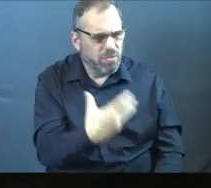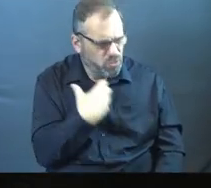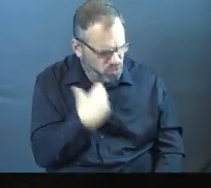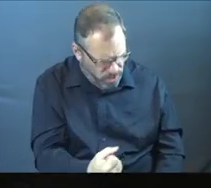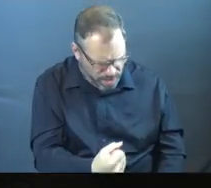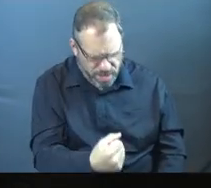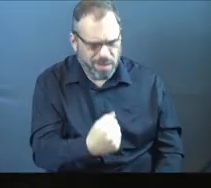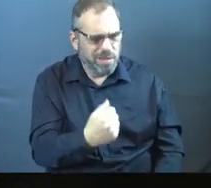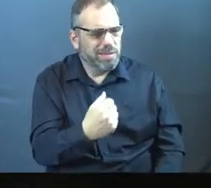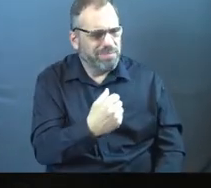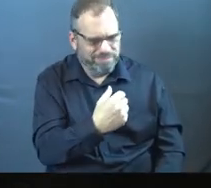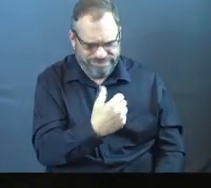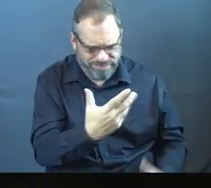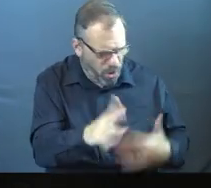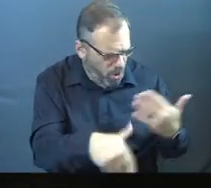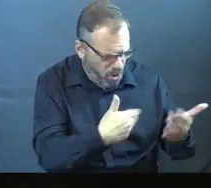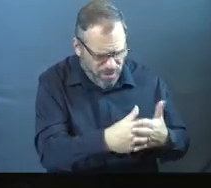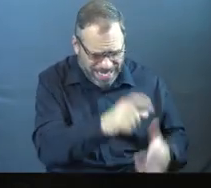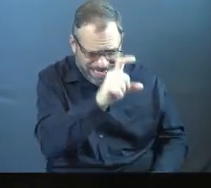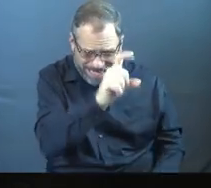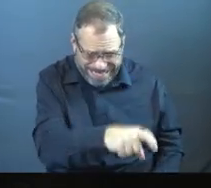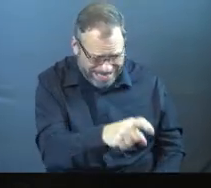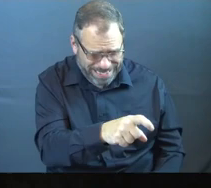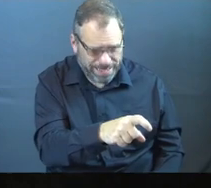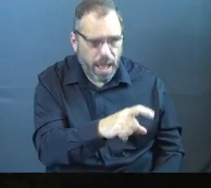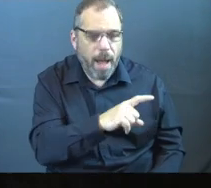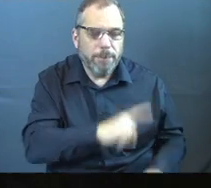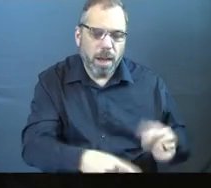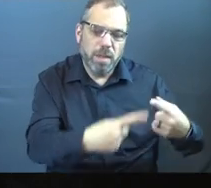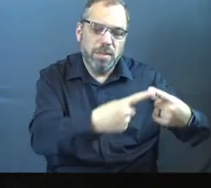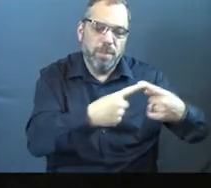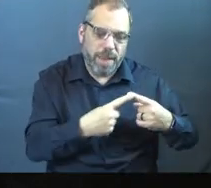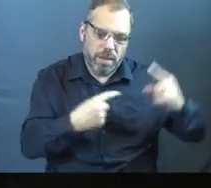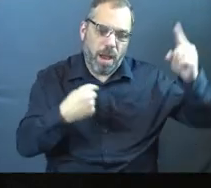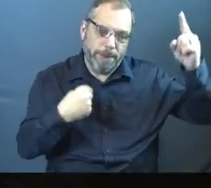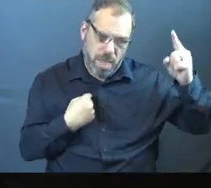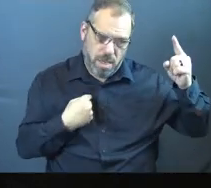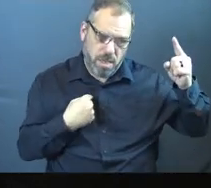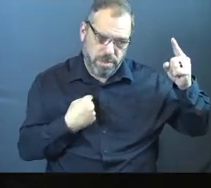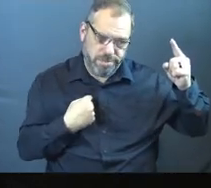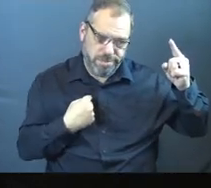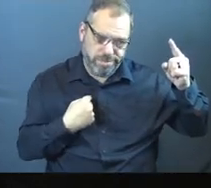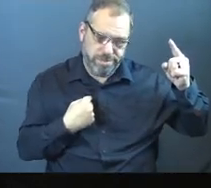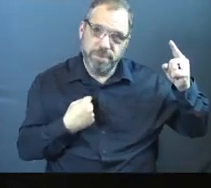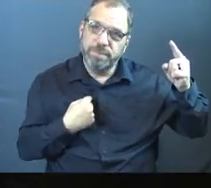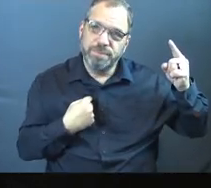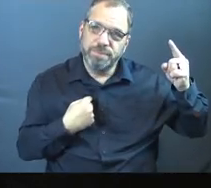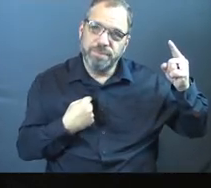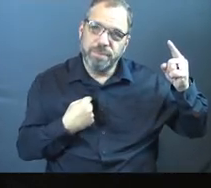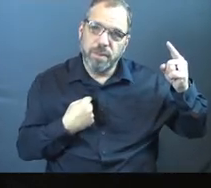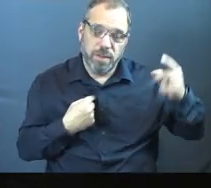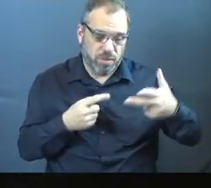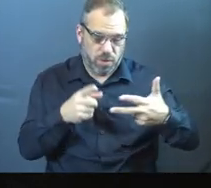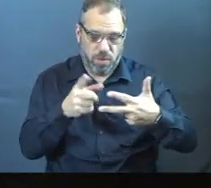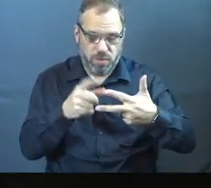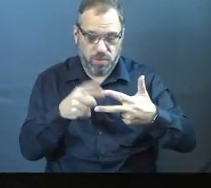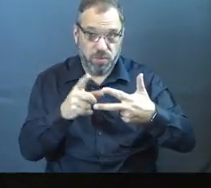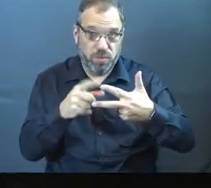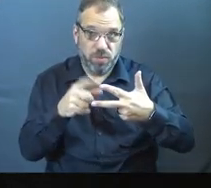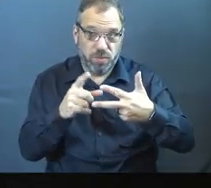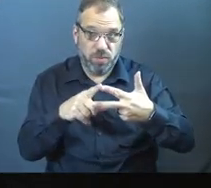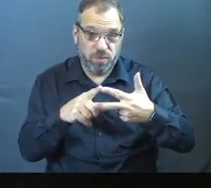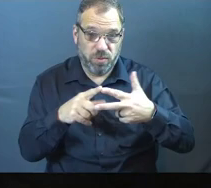give you the strength. I will give you the nourishment. I will give you all that you need, but you got to depend on me. So again, point number two is